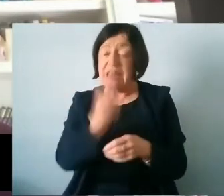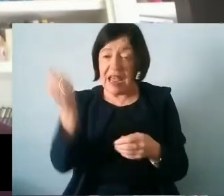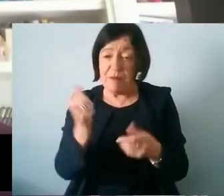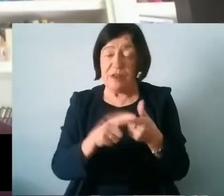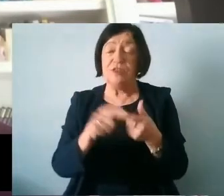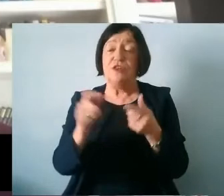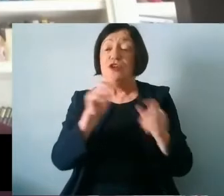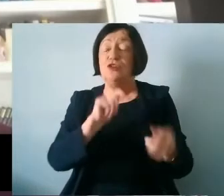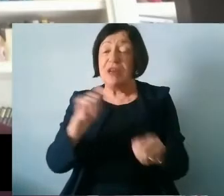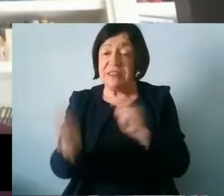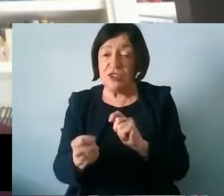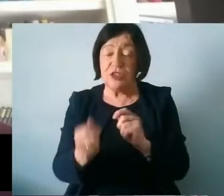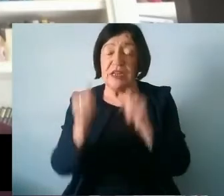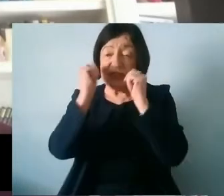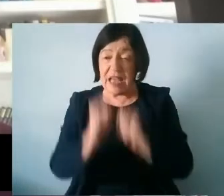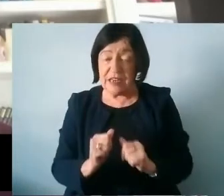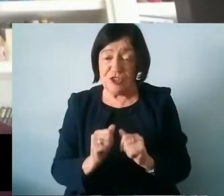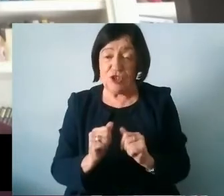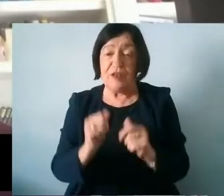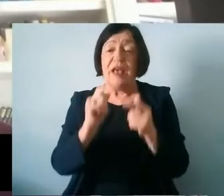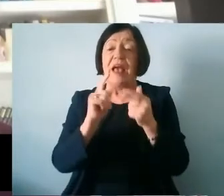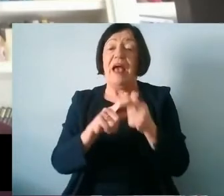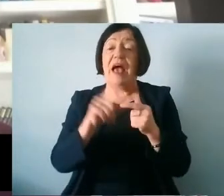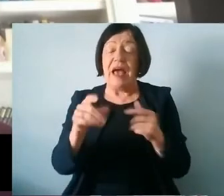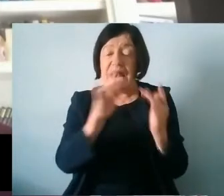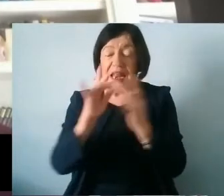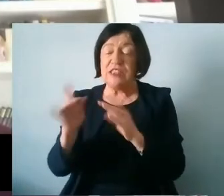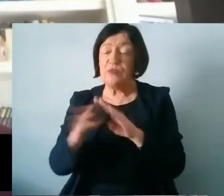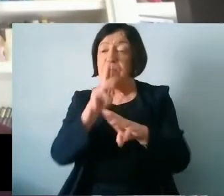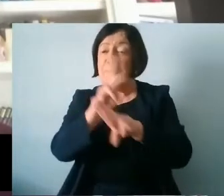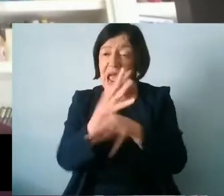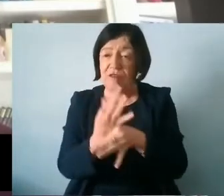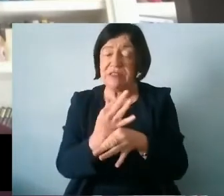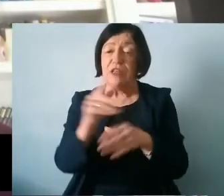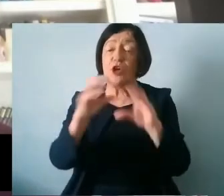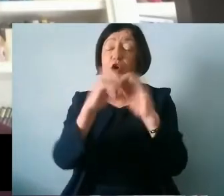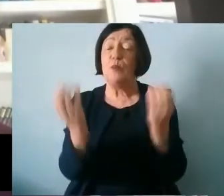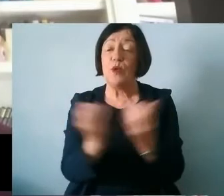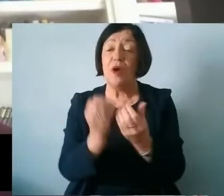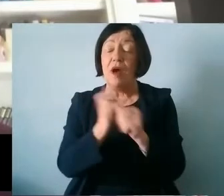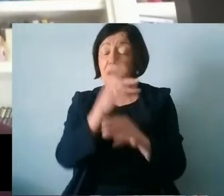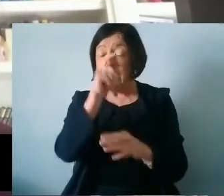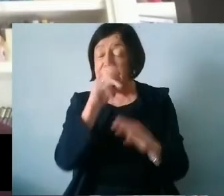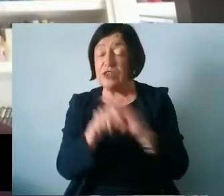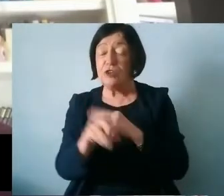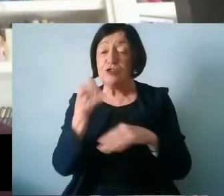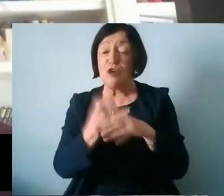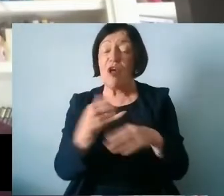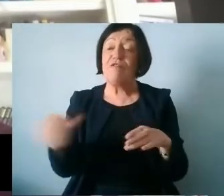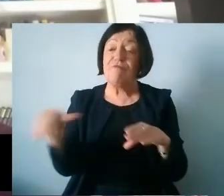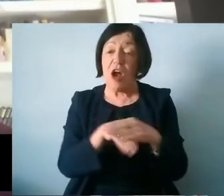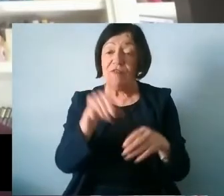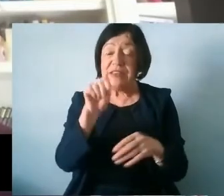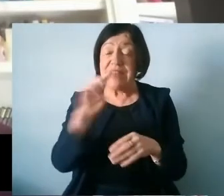retention, attendance and links with parents and the community. All teachers in our school are involved in DESH